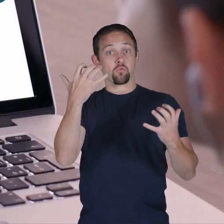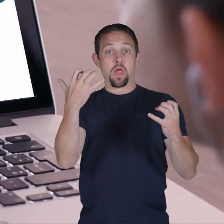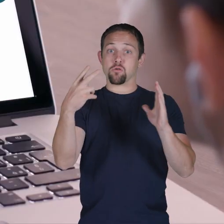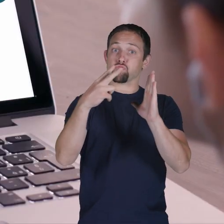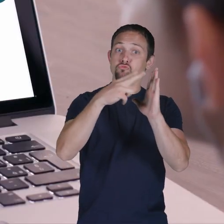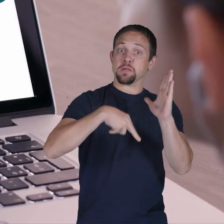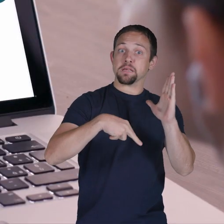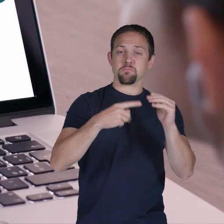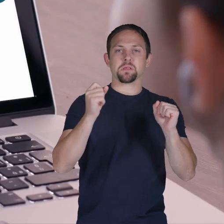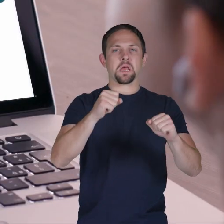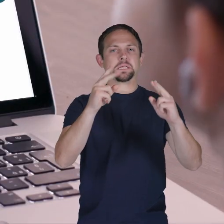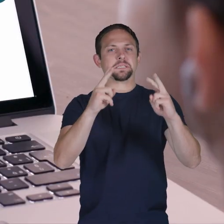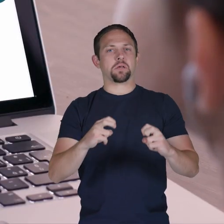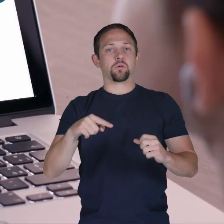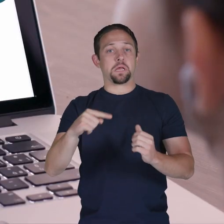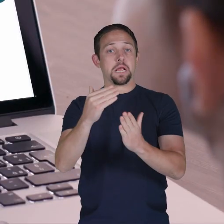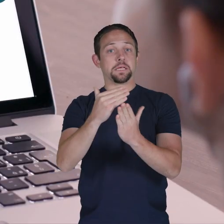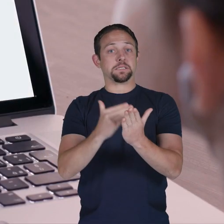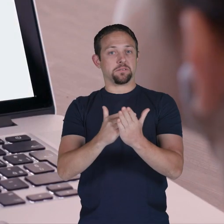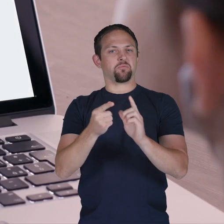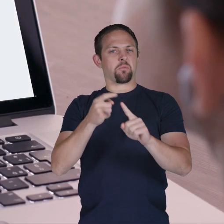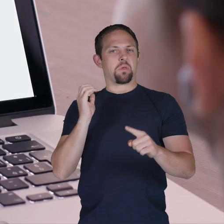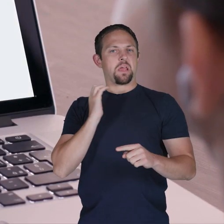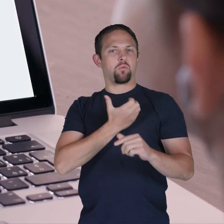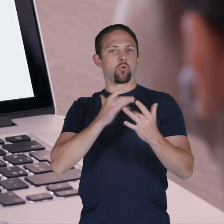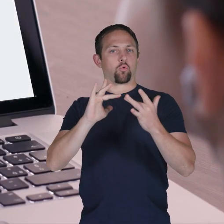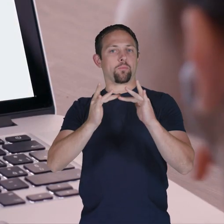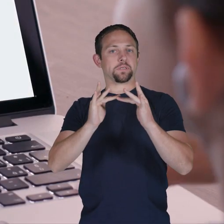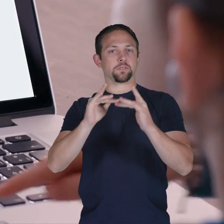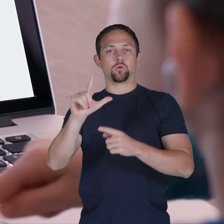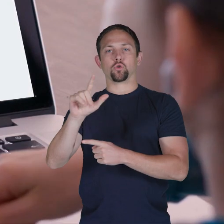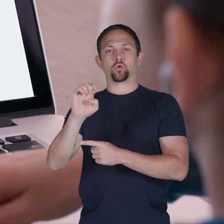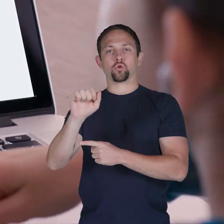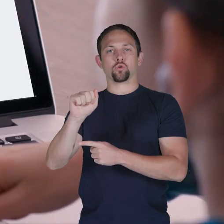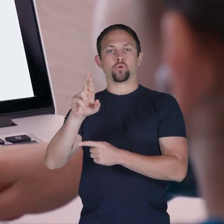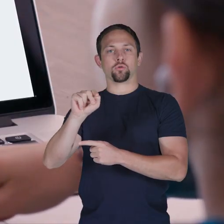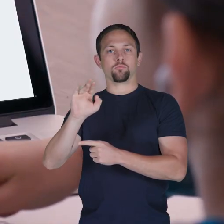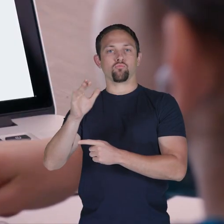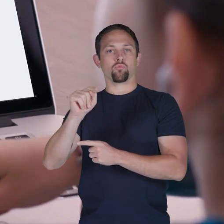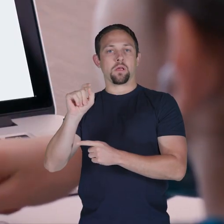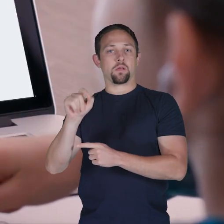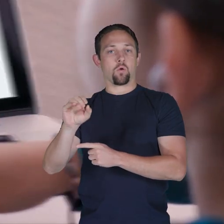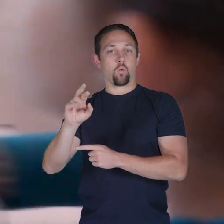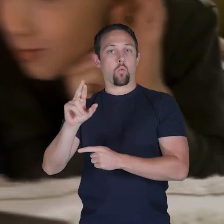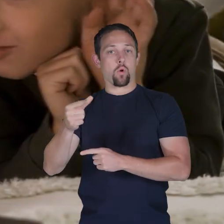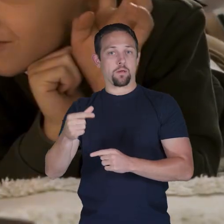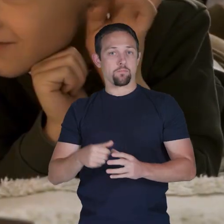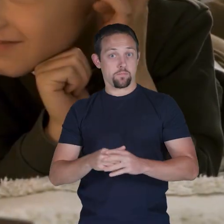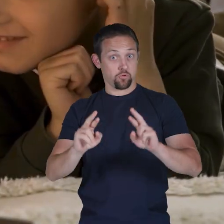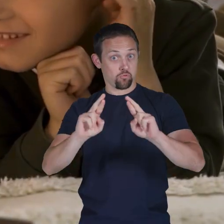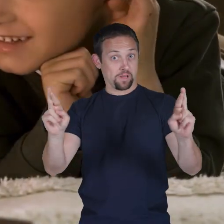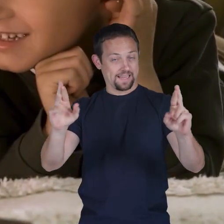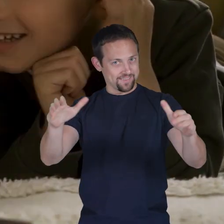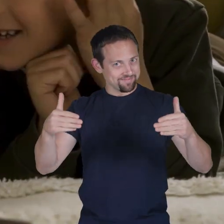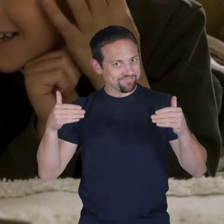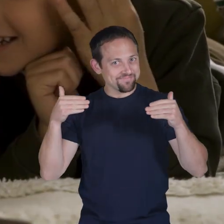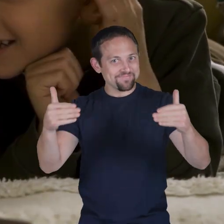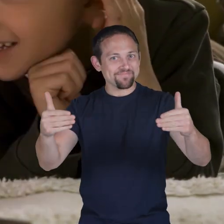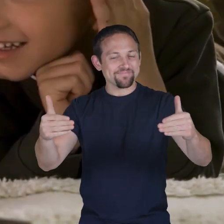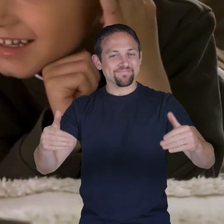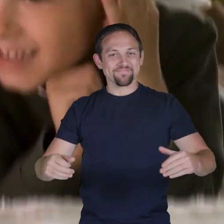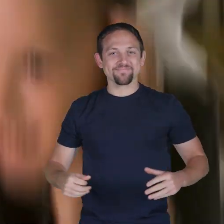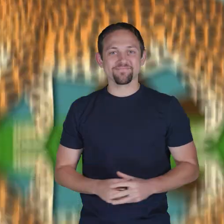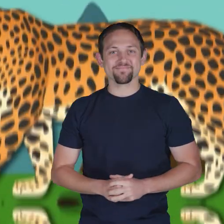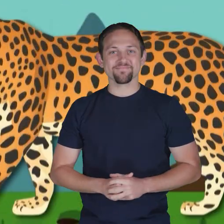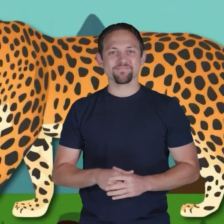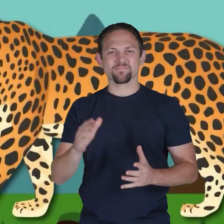want to read along you can download this lesson plan from our website learnbrite.org ready let's